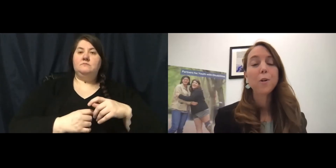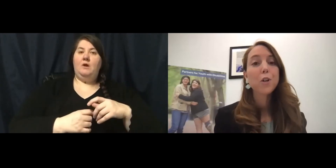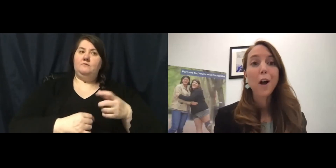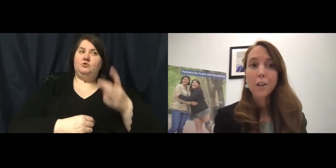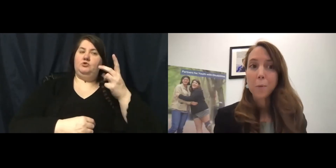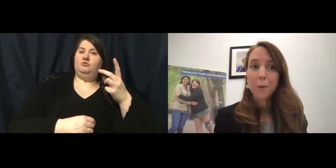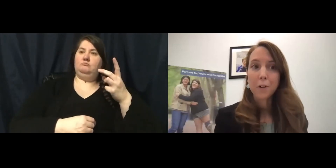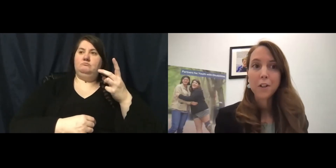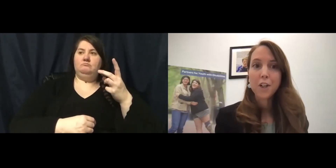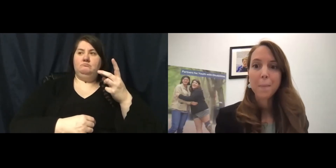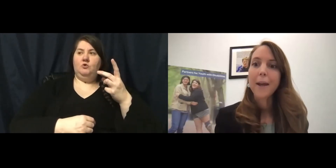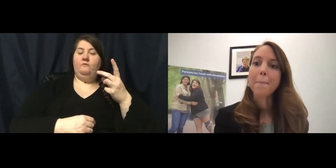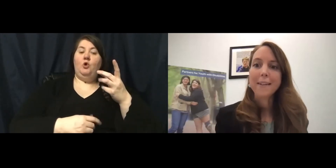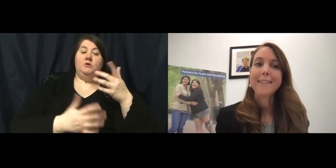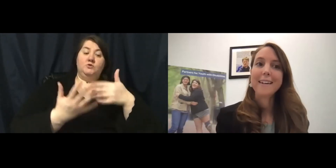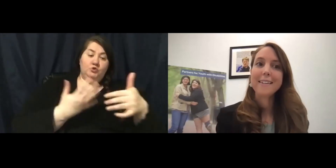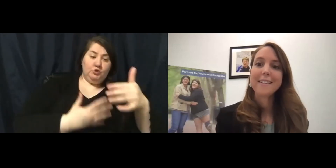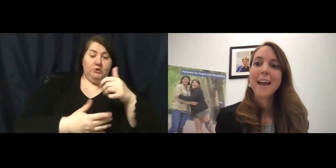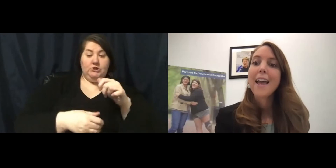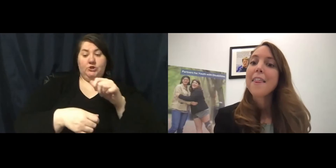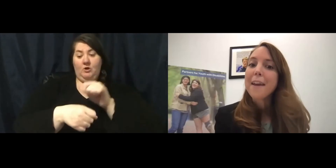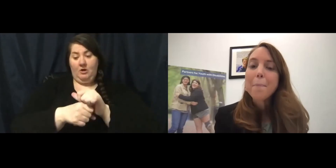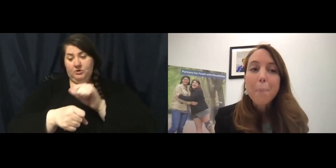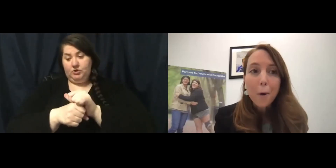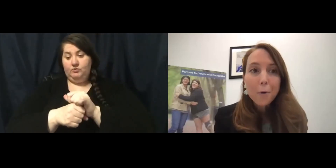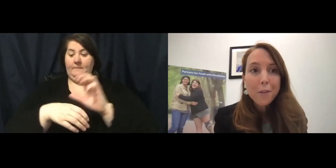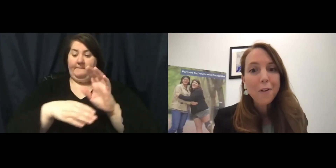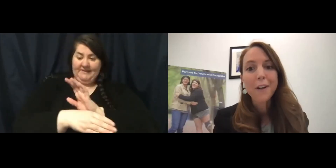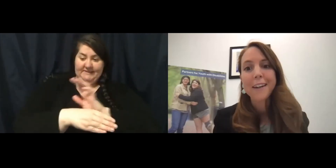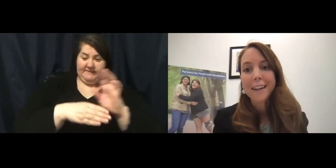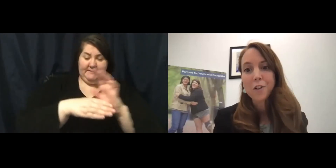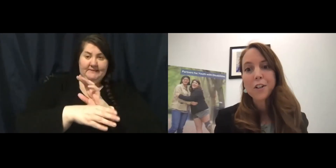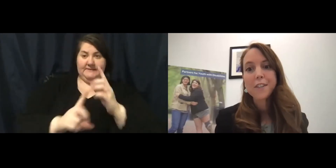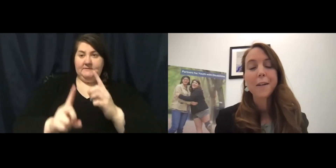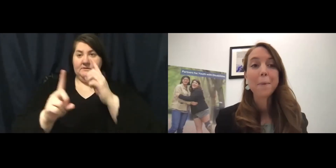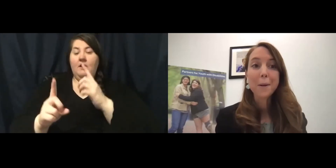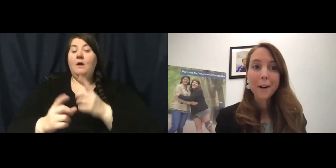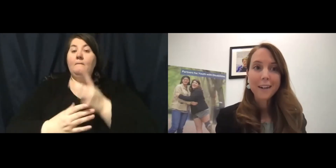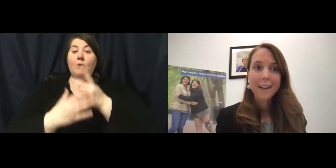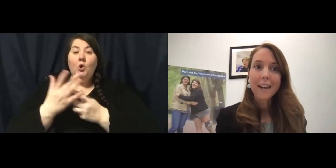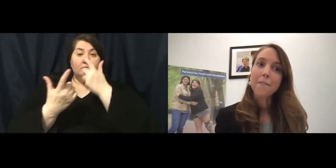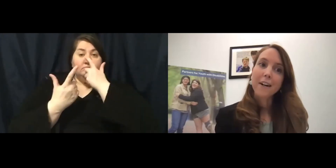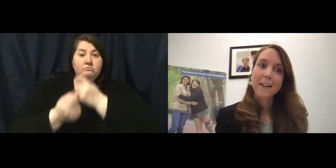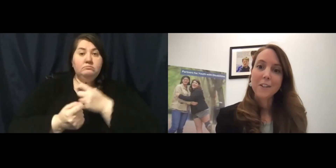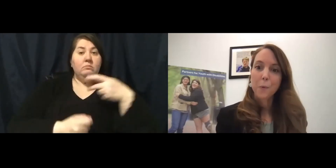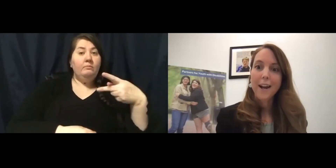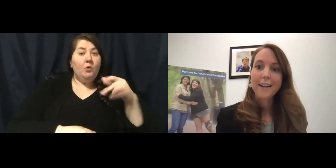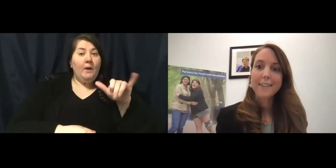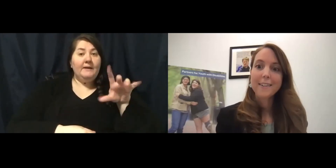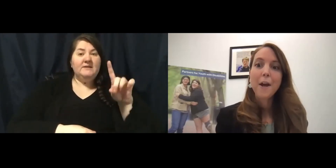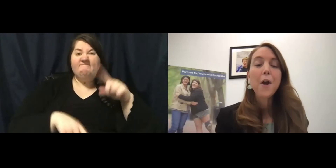social entrepreneurship and business. They both took an interest in PYD in various